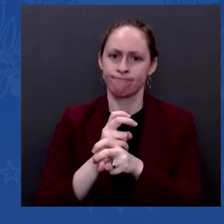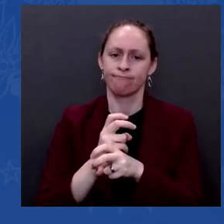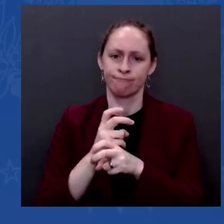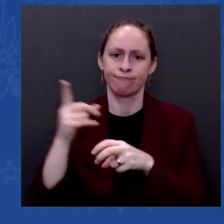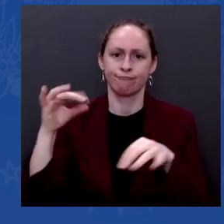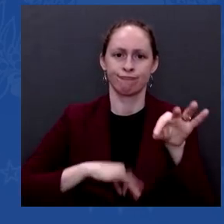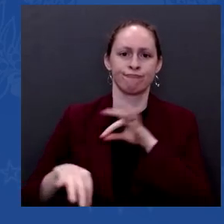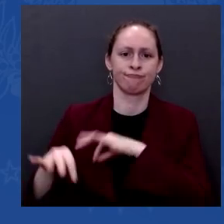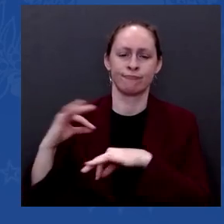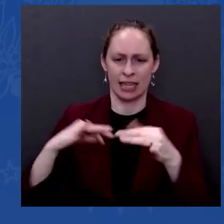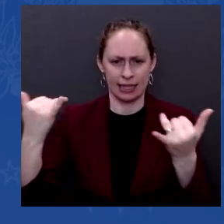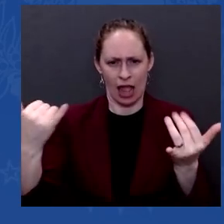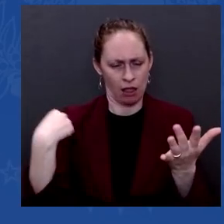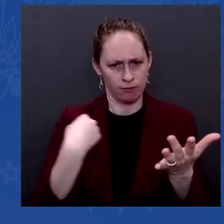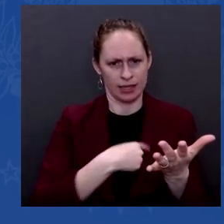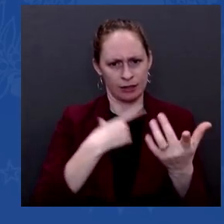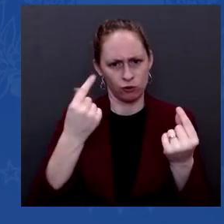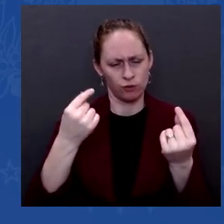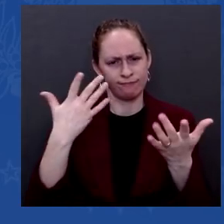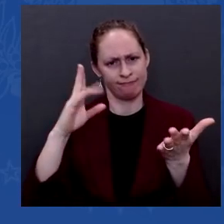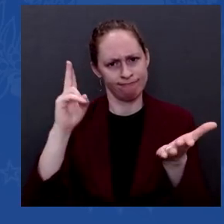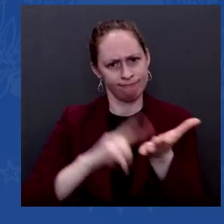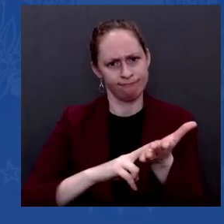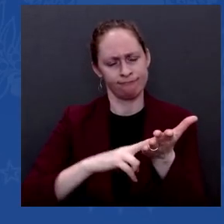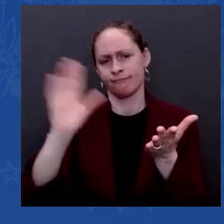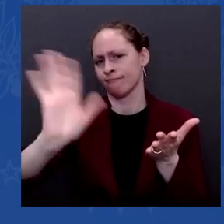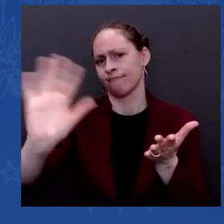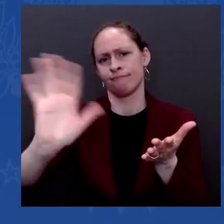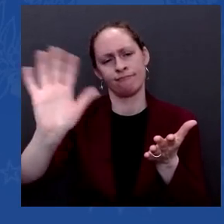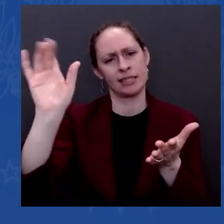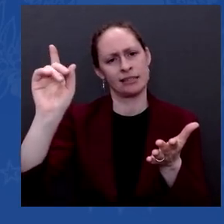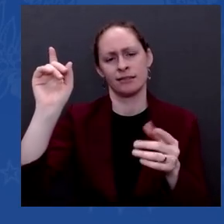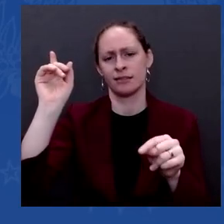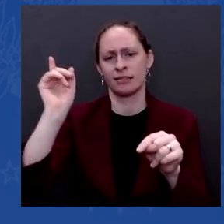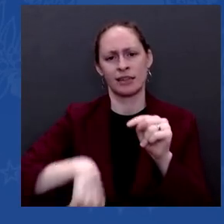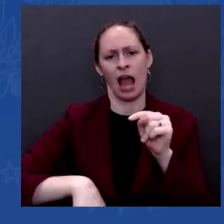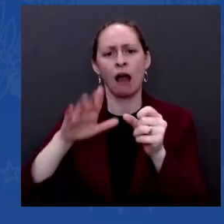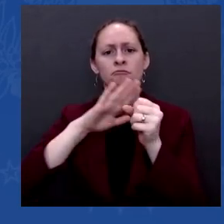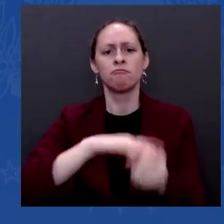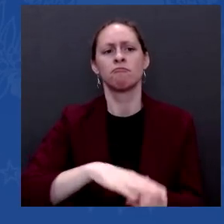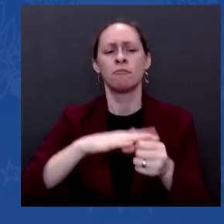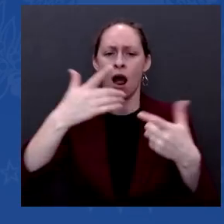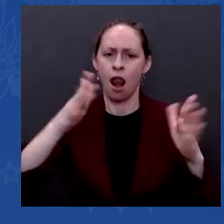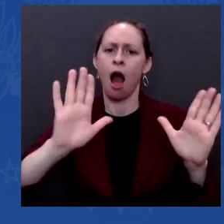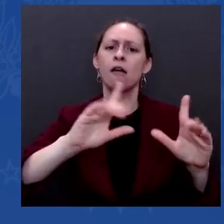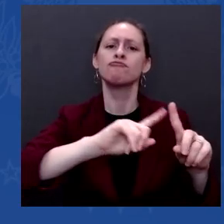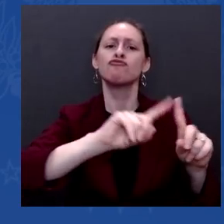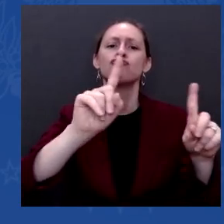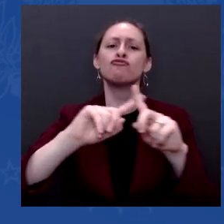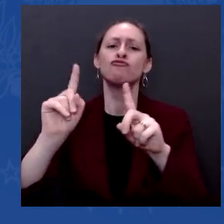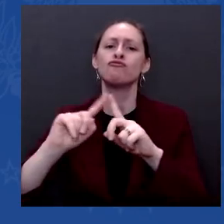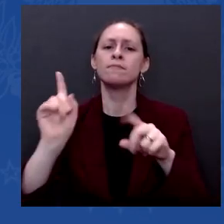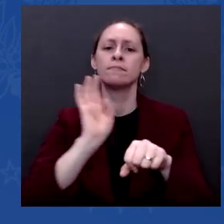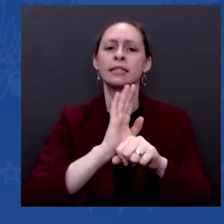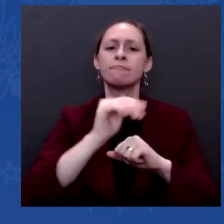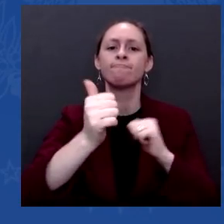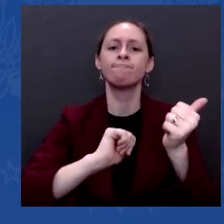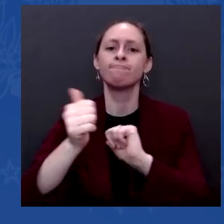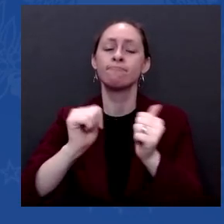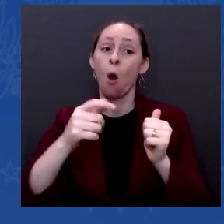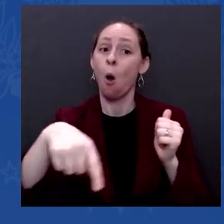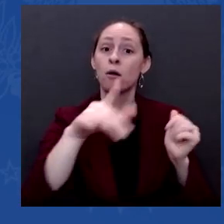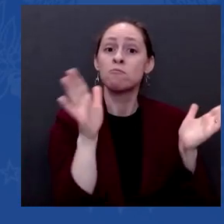providing — buying and providing the access to much cheaper meat than